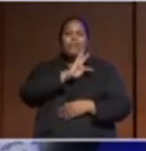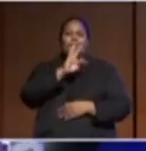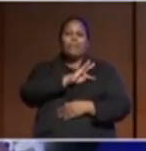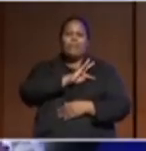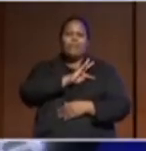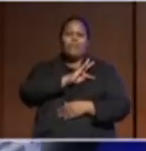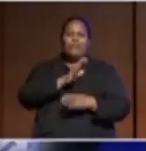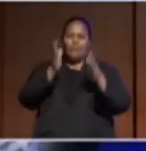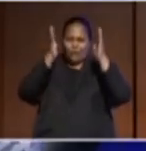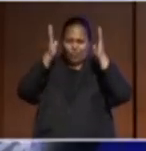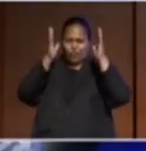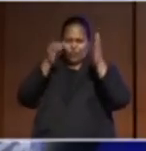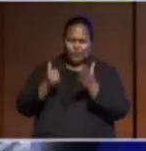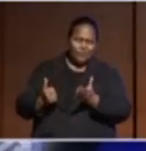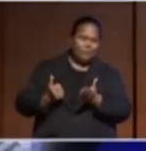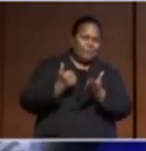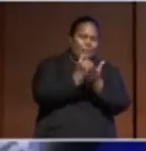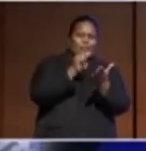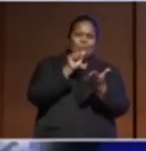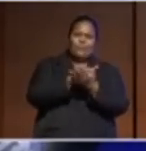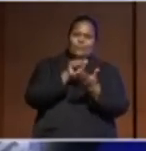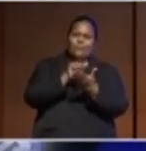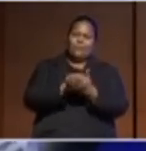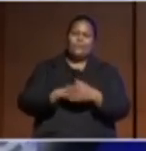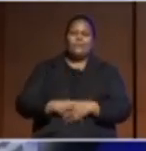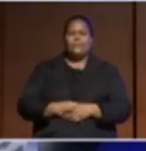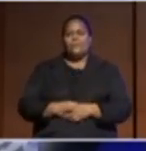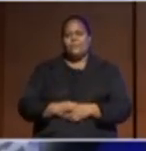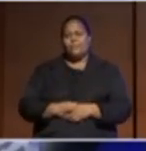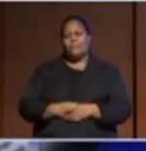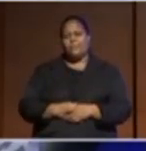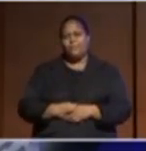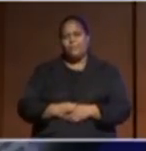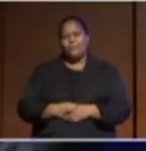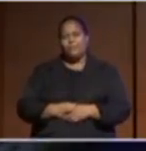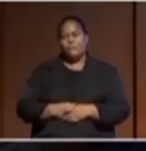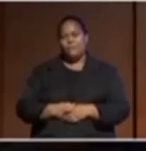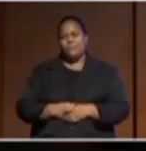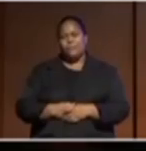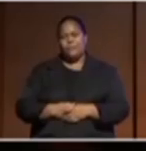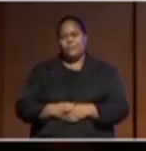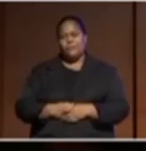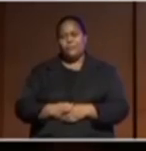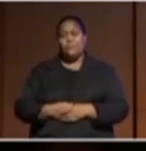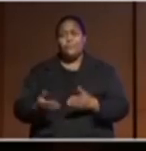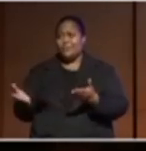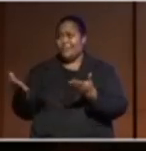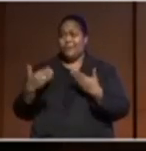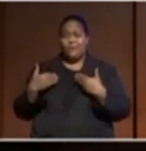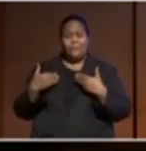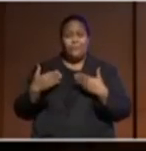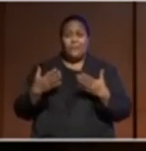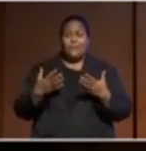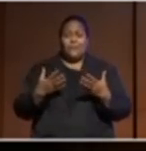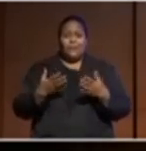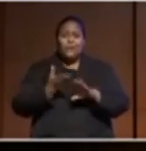It carried a wave that no one could really explain rationally.